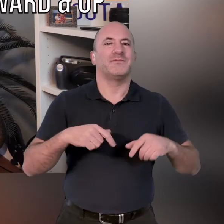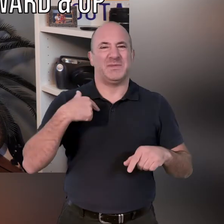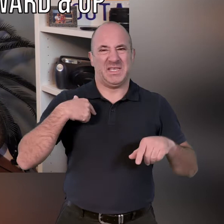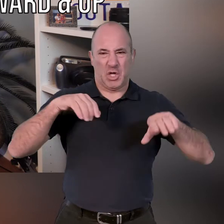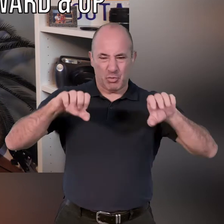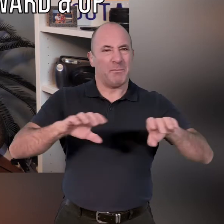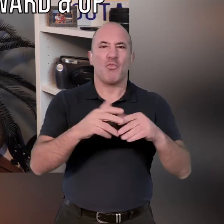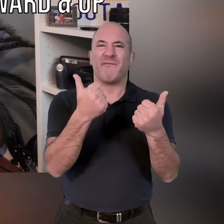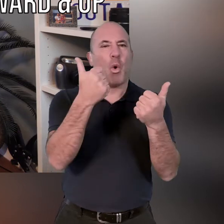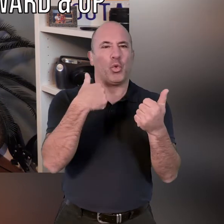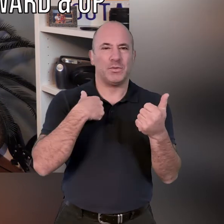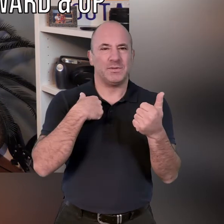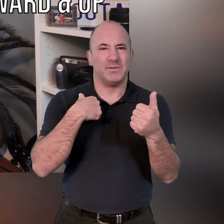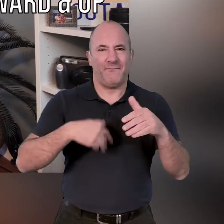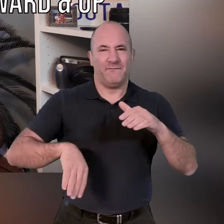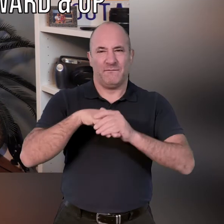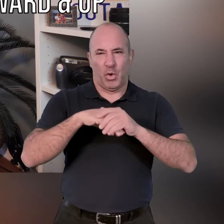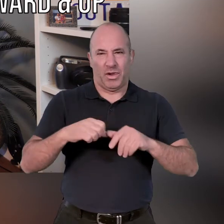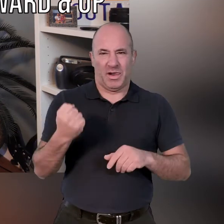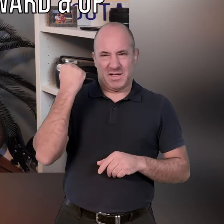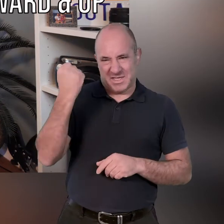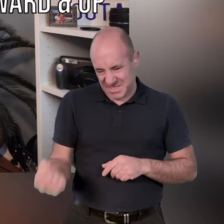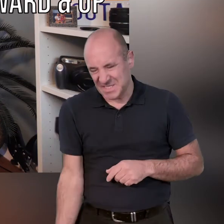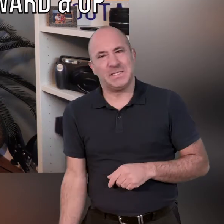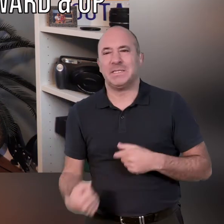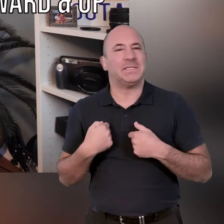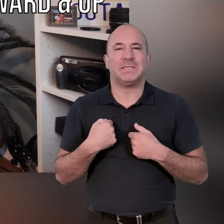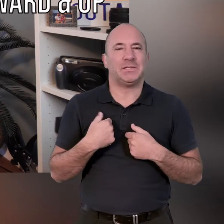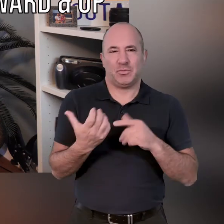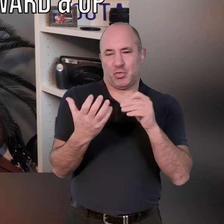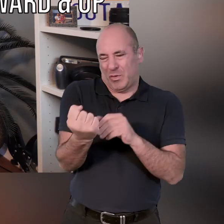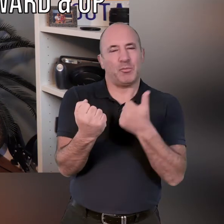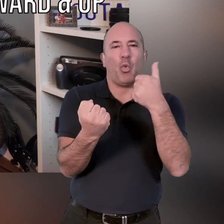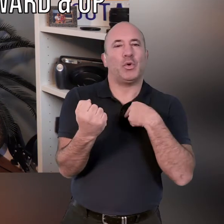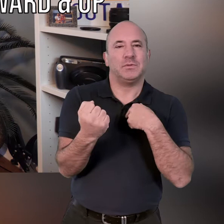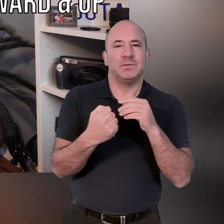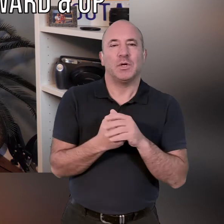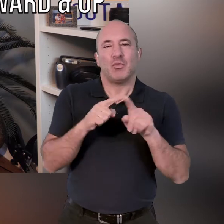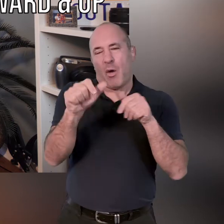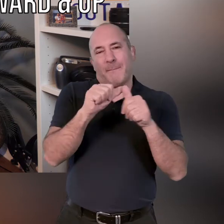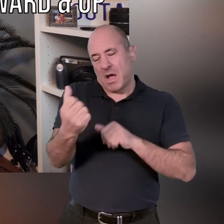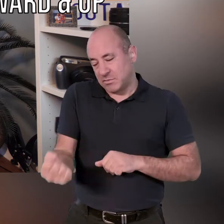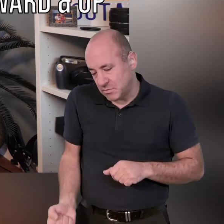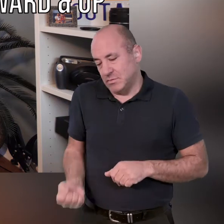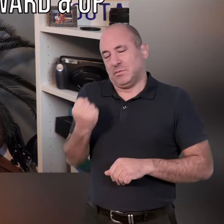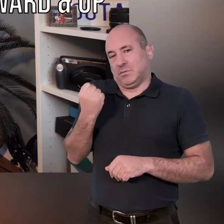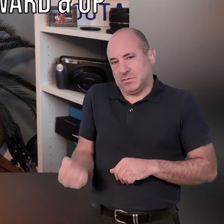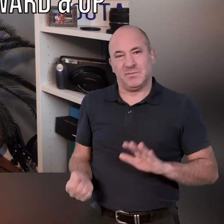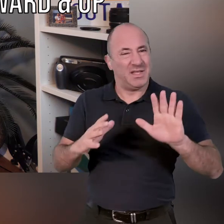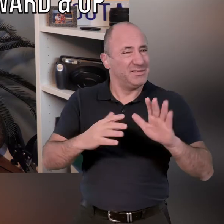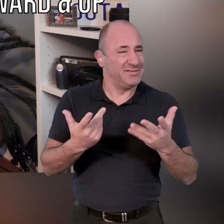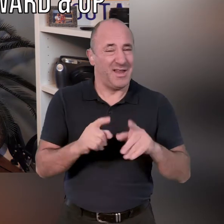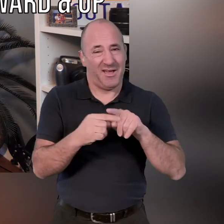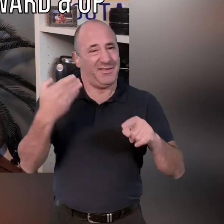however for me my grip isn't too great so i can't fully extend all the way down on those um so that's just doing the